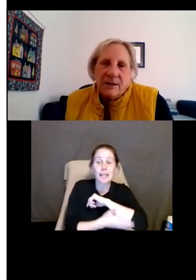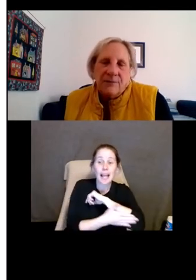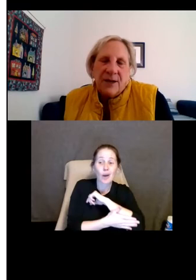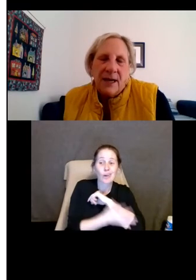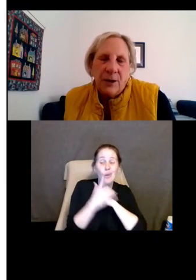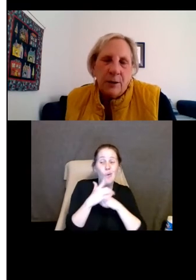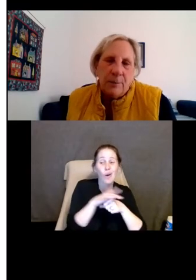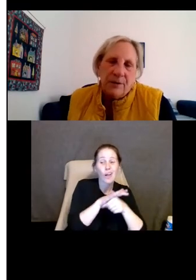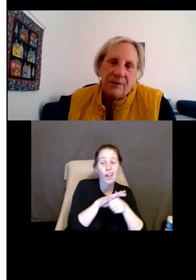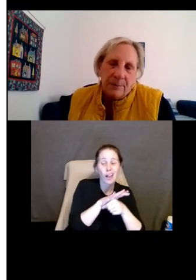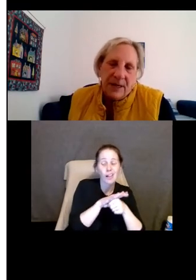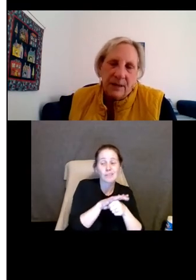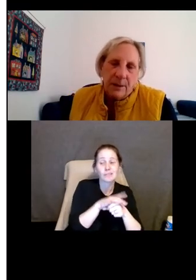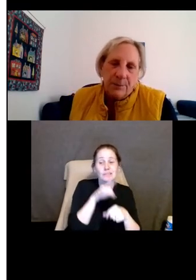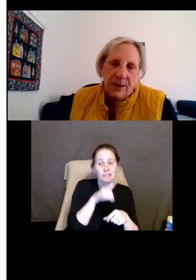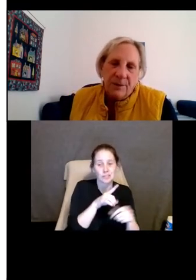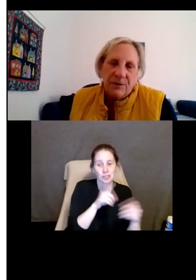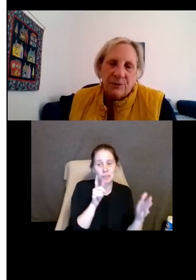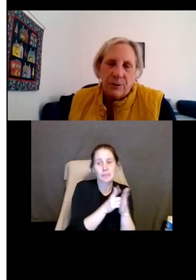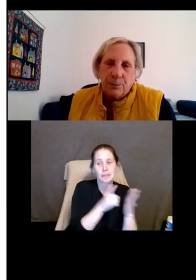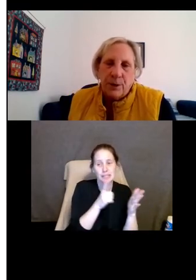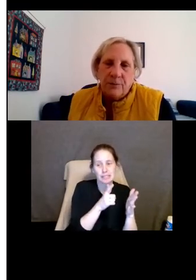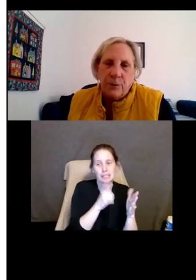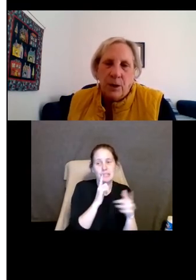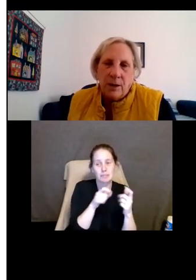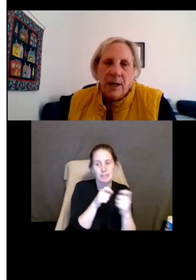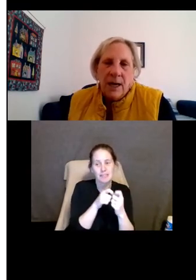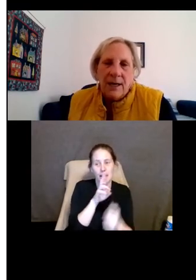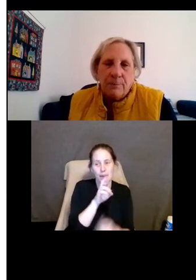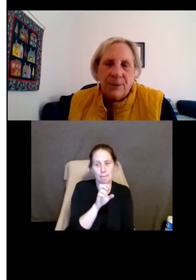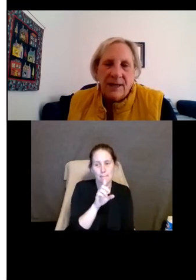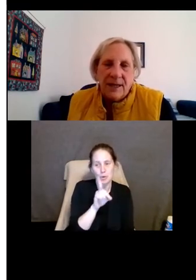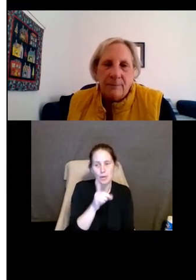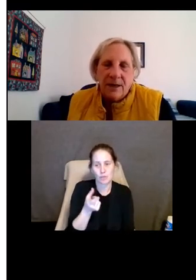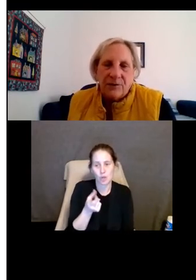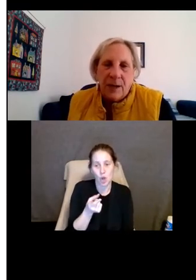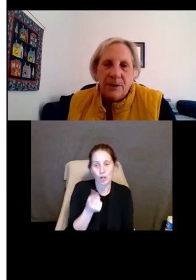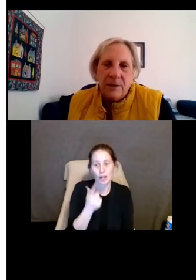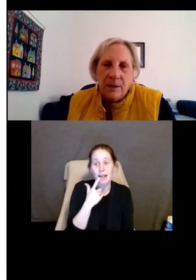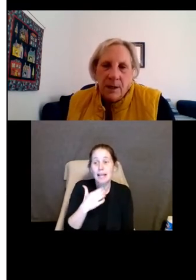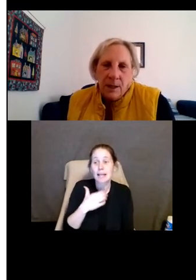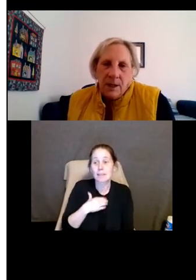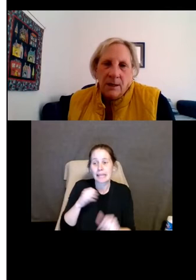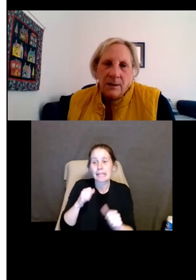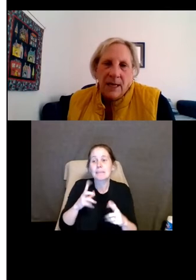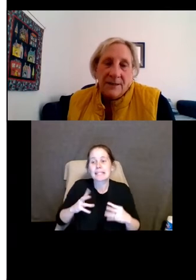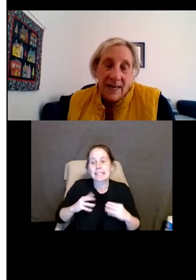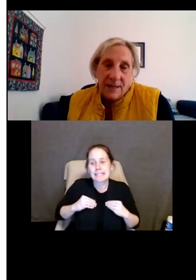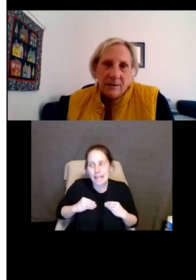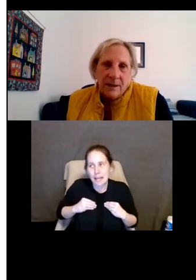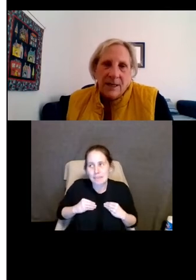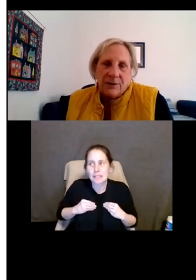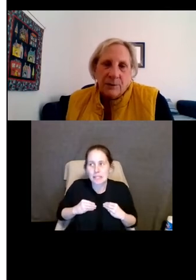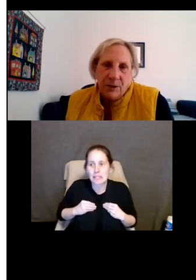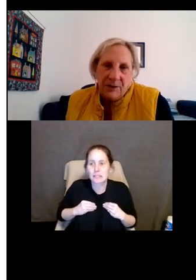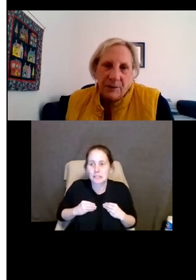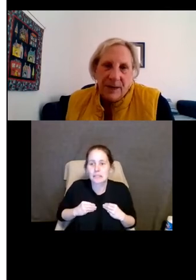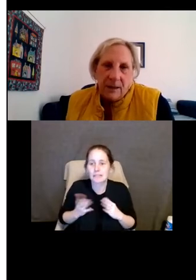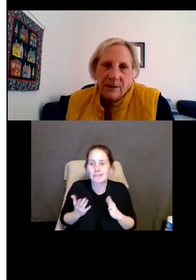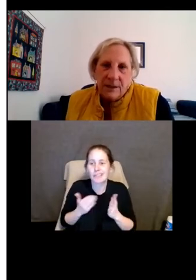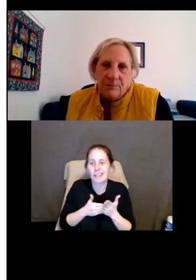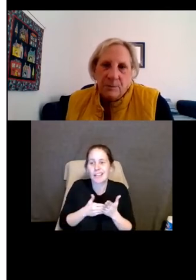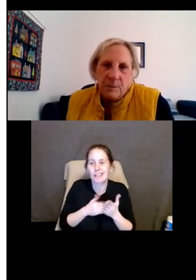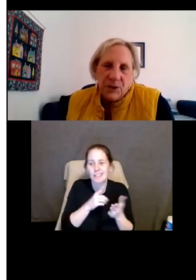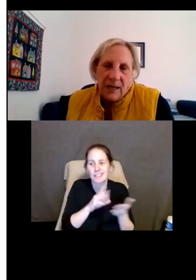prohibits a certain breed of dog, a complaint can be accepted and taken against the